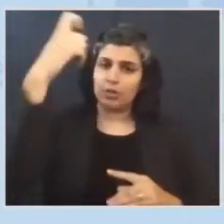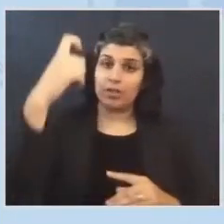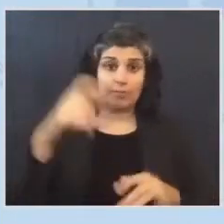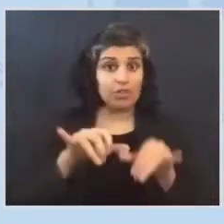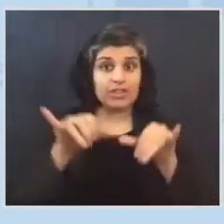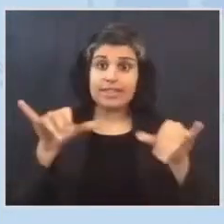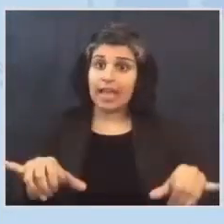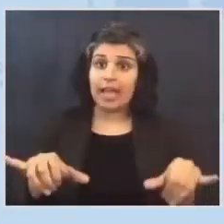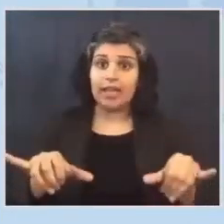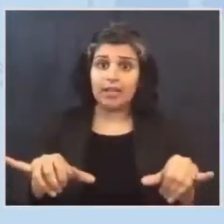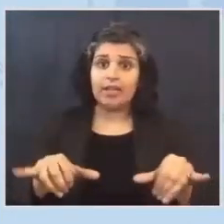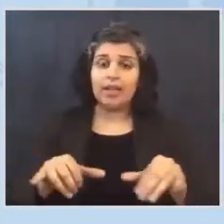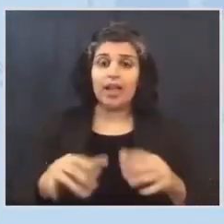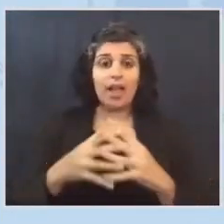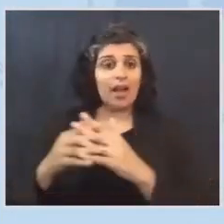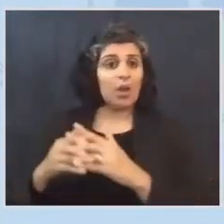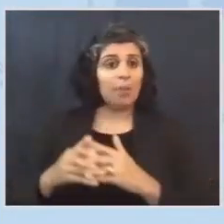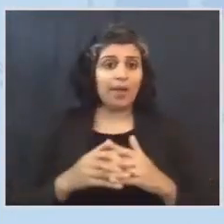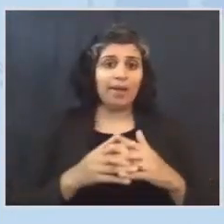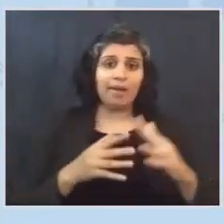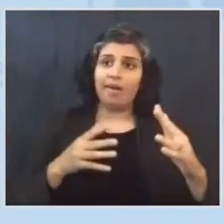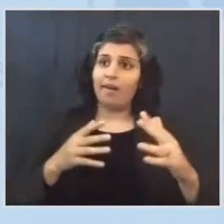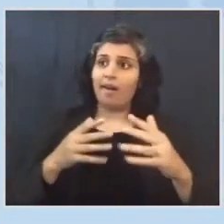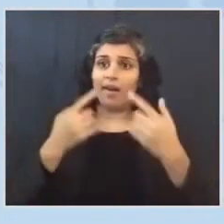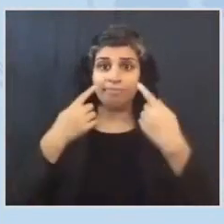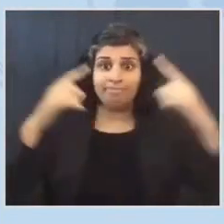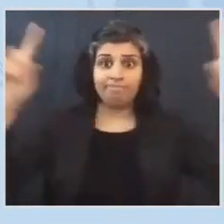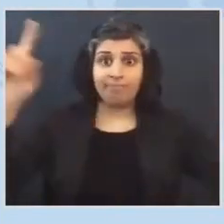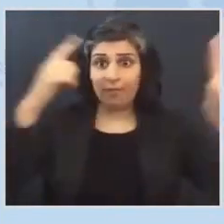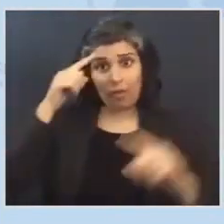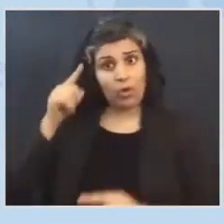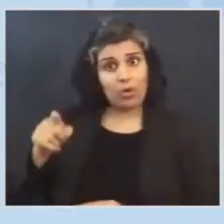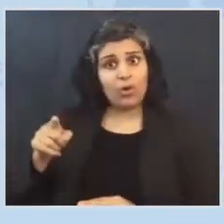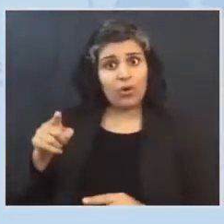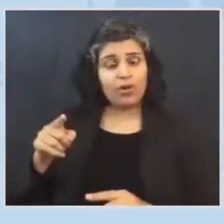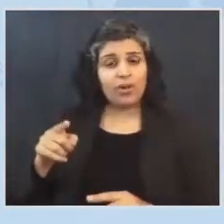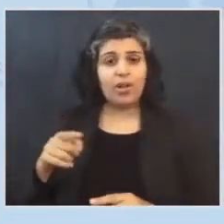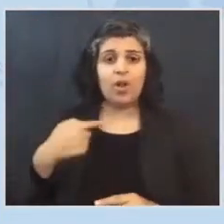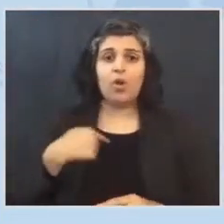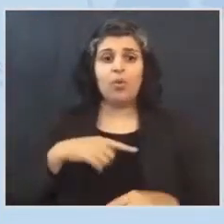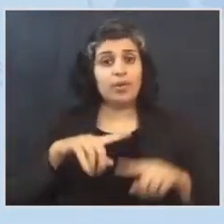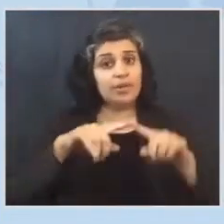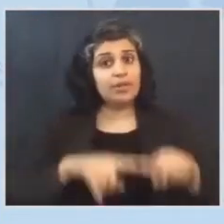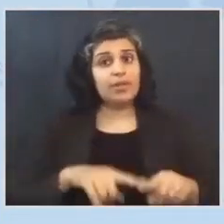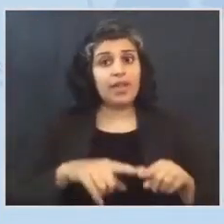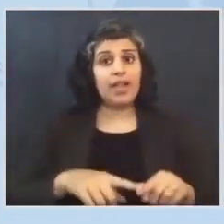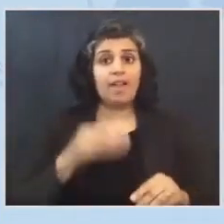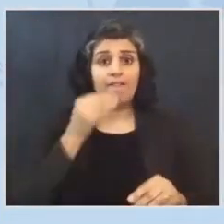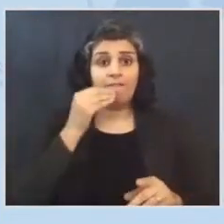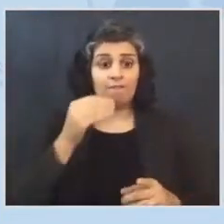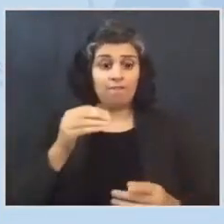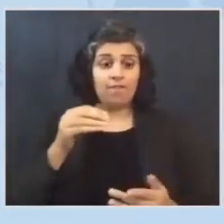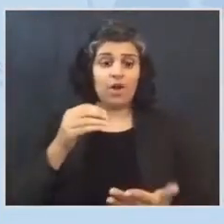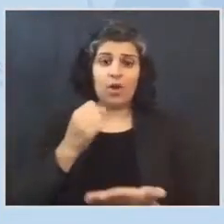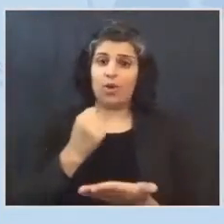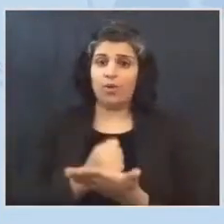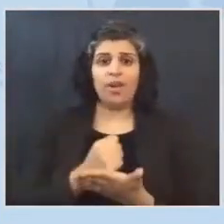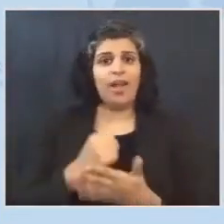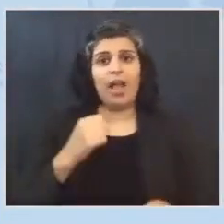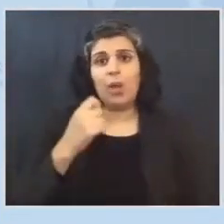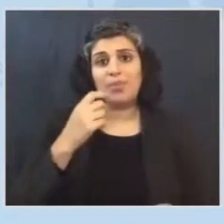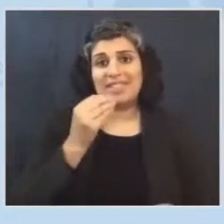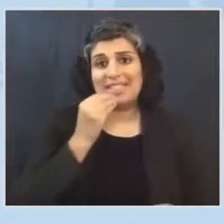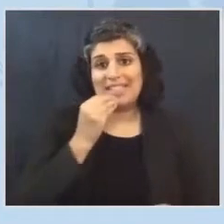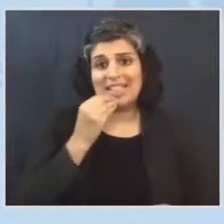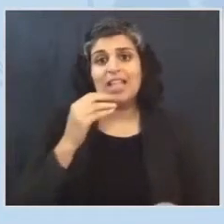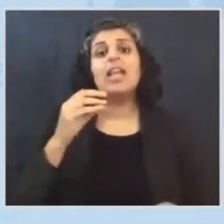America came through for her when times were tough. We relied on food stamps to eat. We relied on Section 8 housing